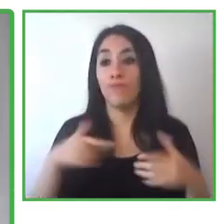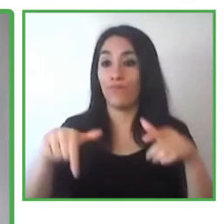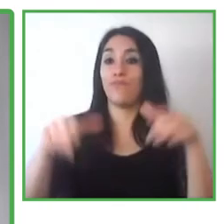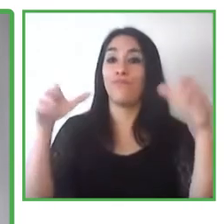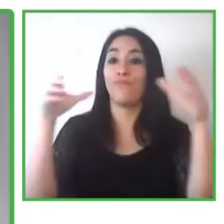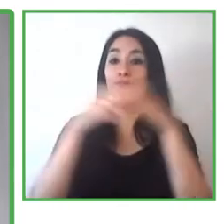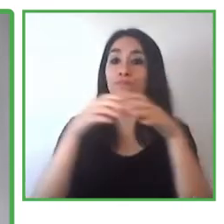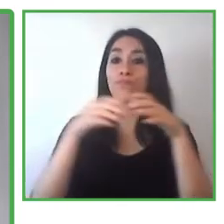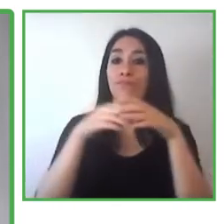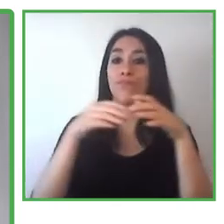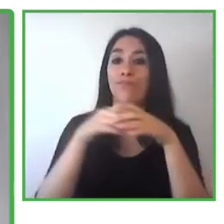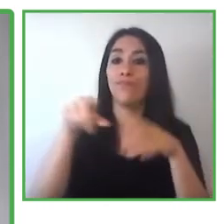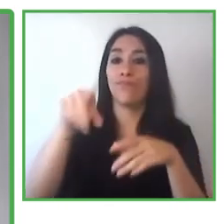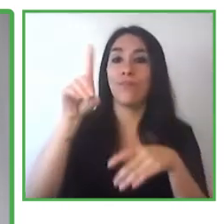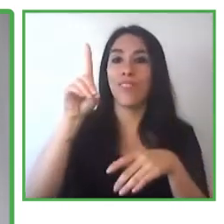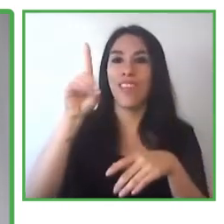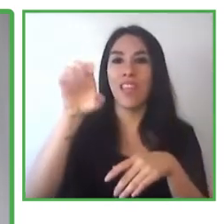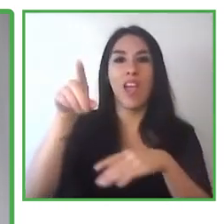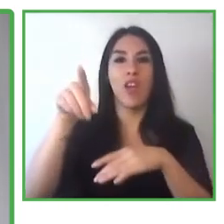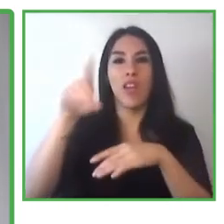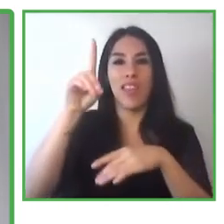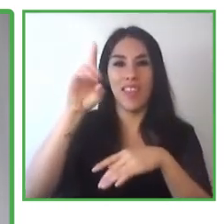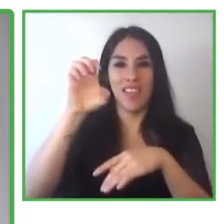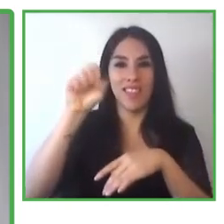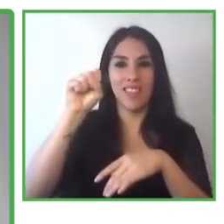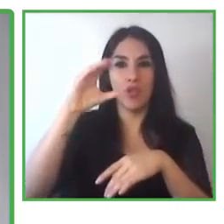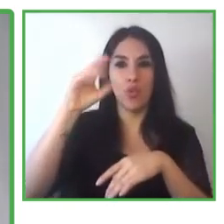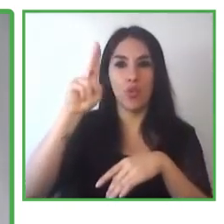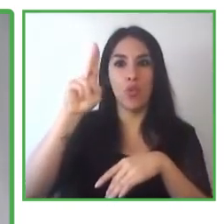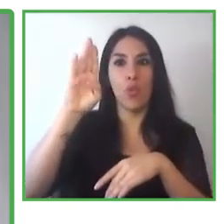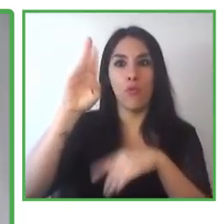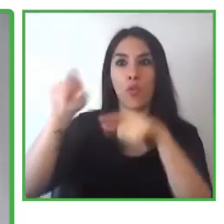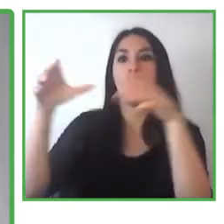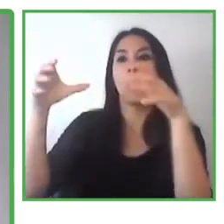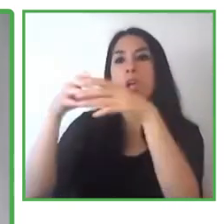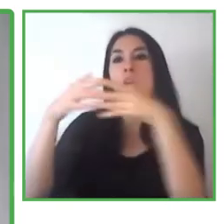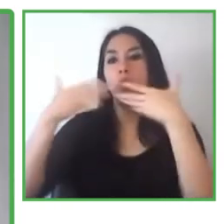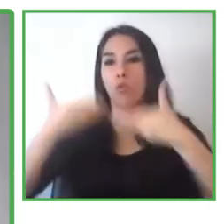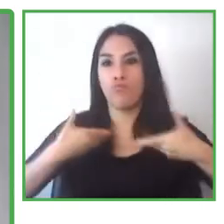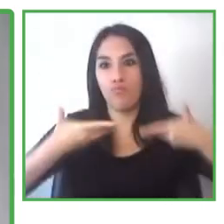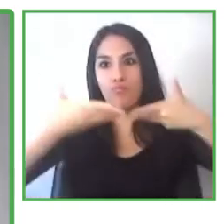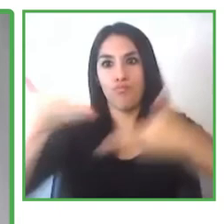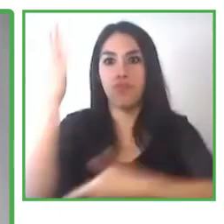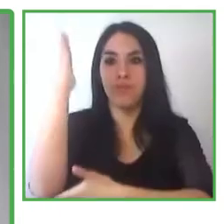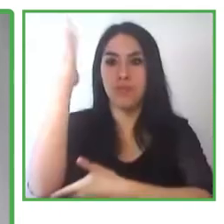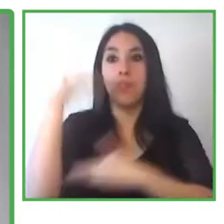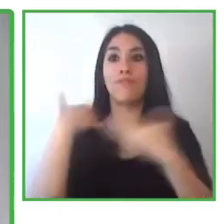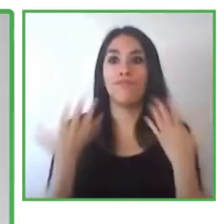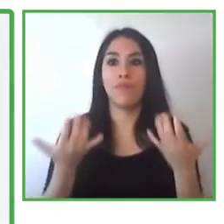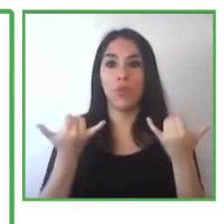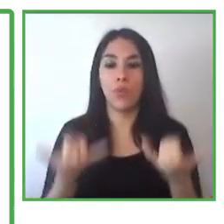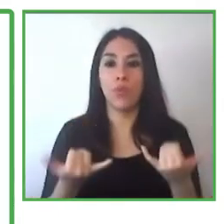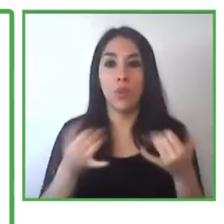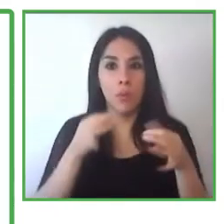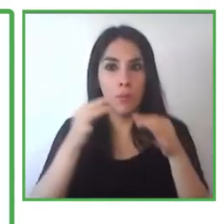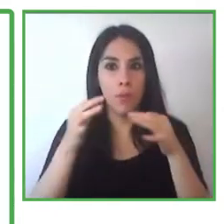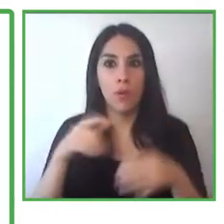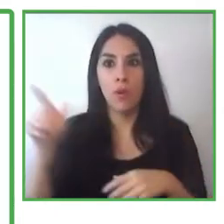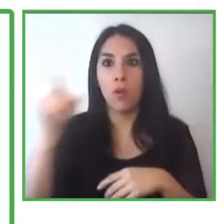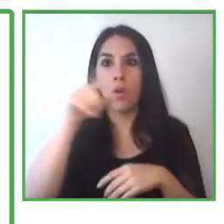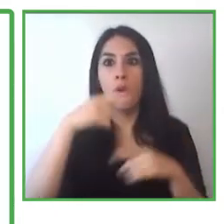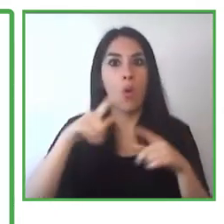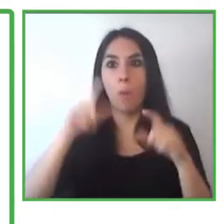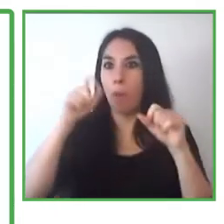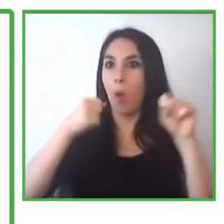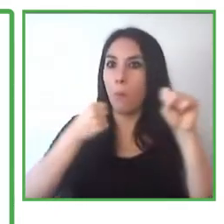and the Descubremme organization for inviting me and their trust on La Caixa